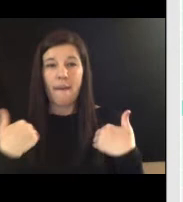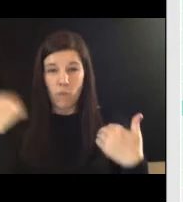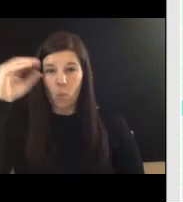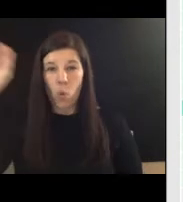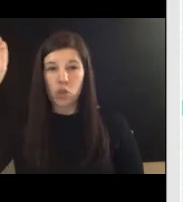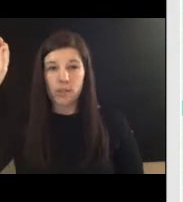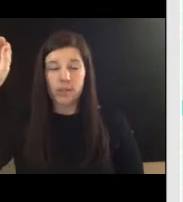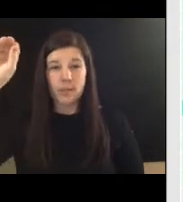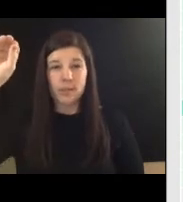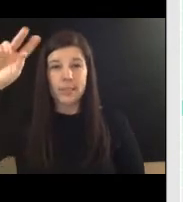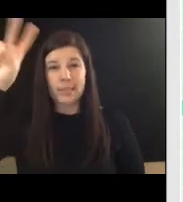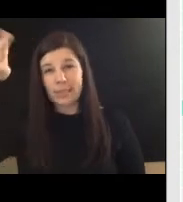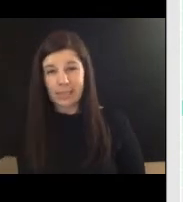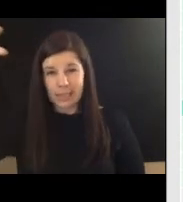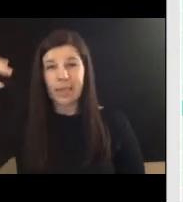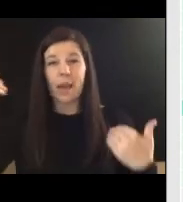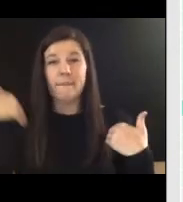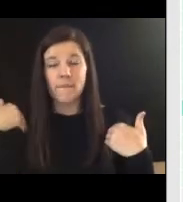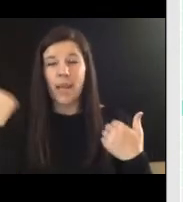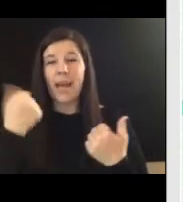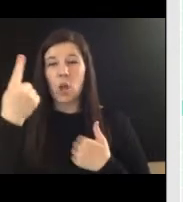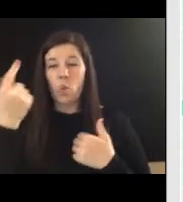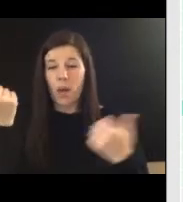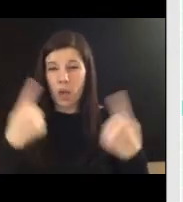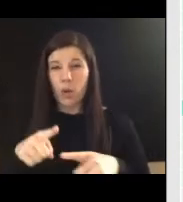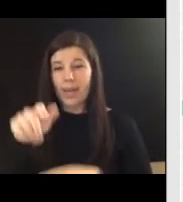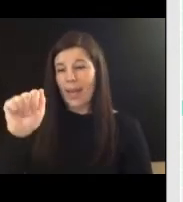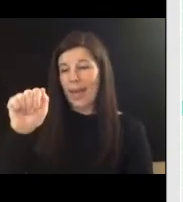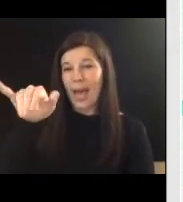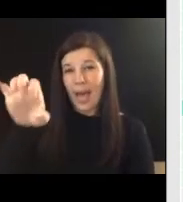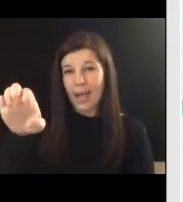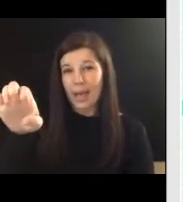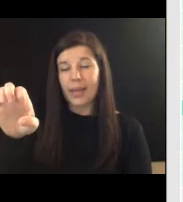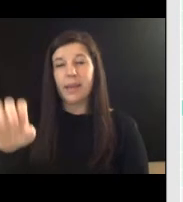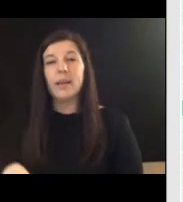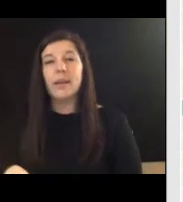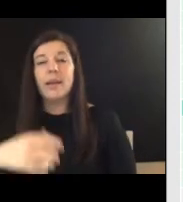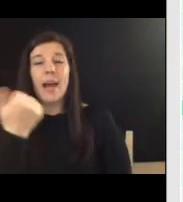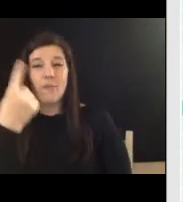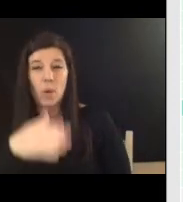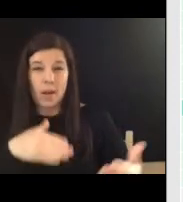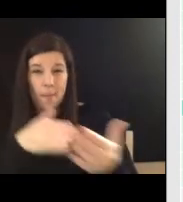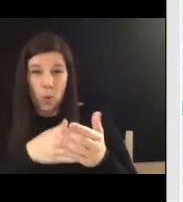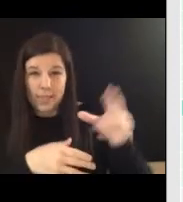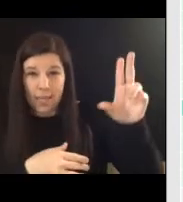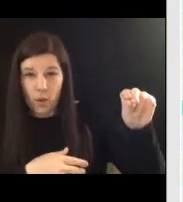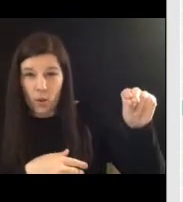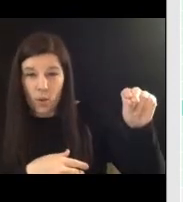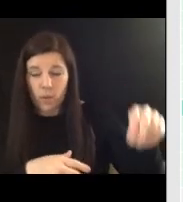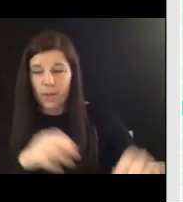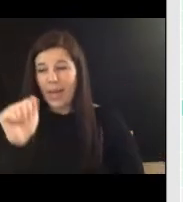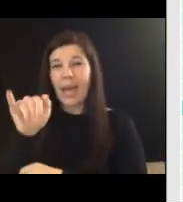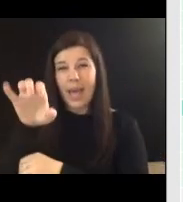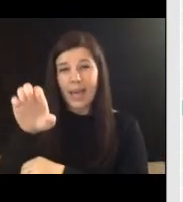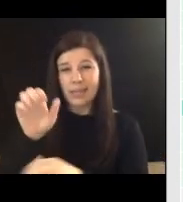uh we have a second all those in favor say aye aye so opposed say no the ayes have